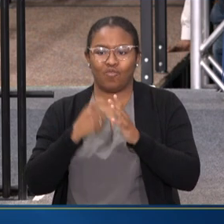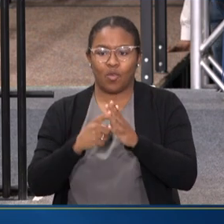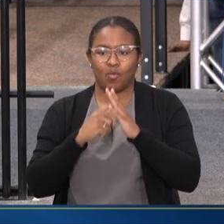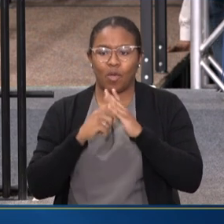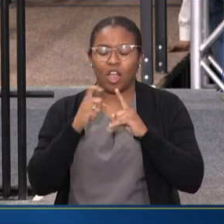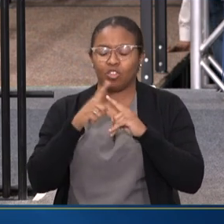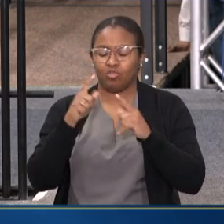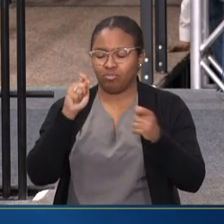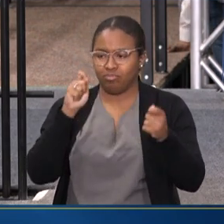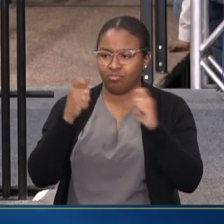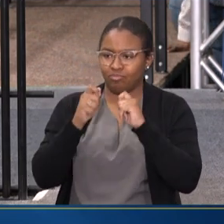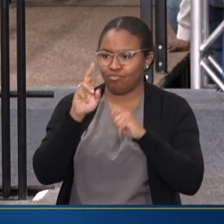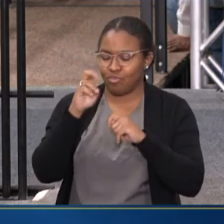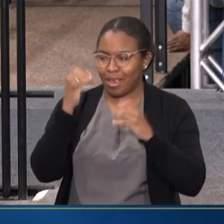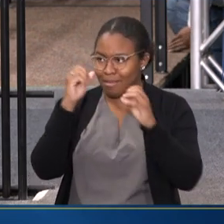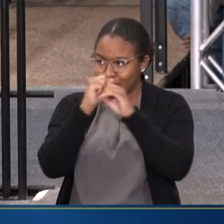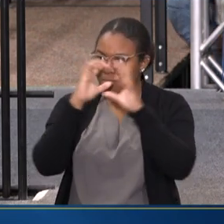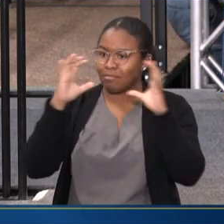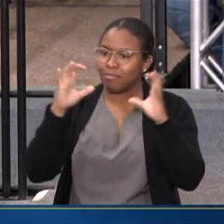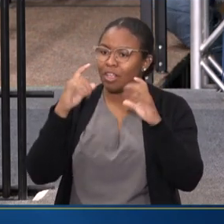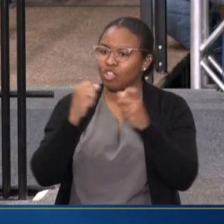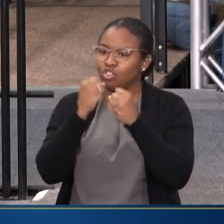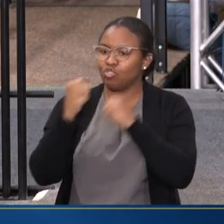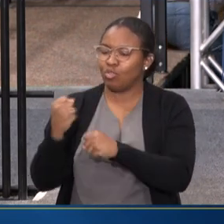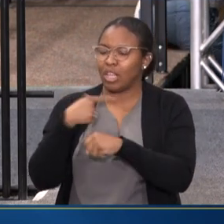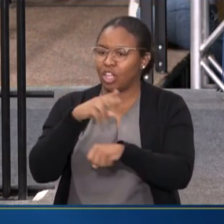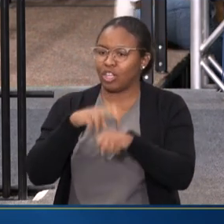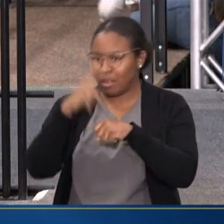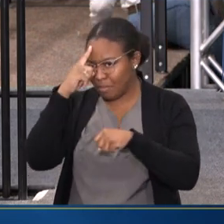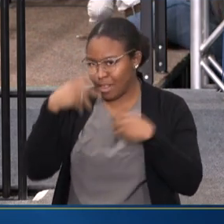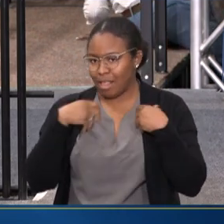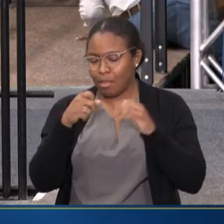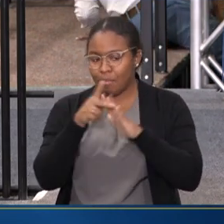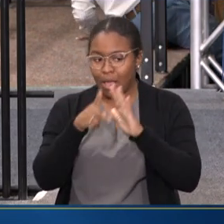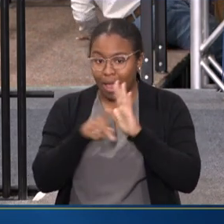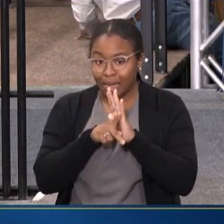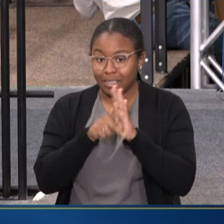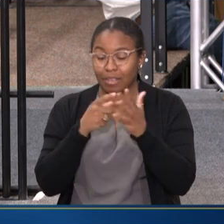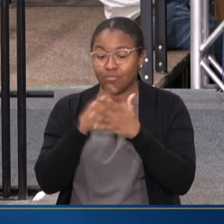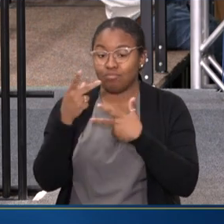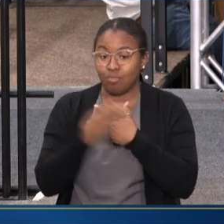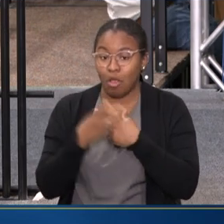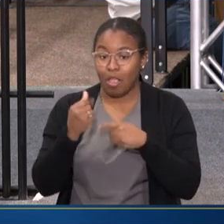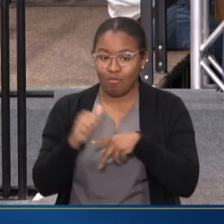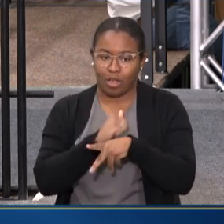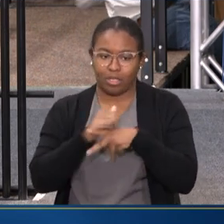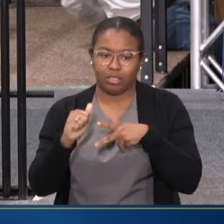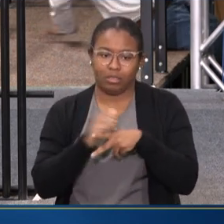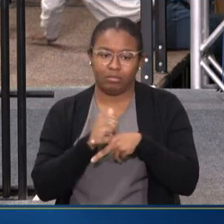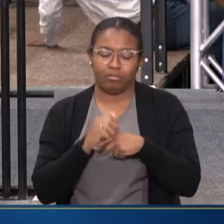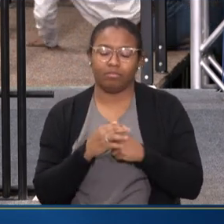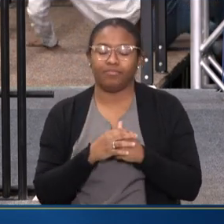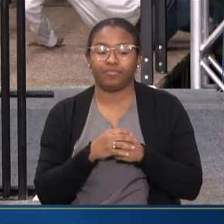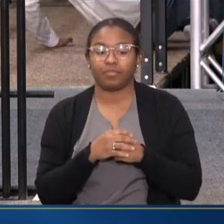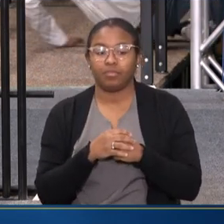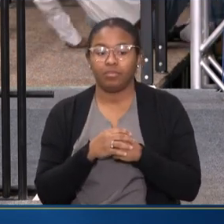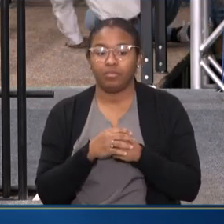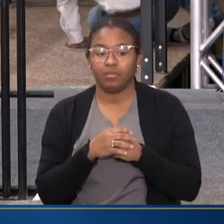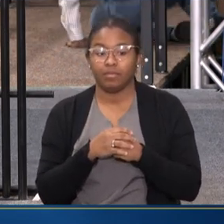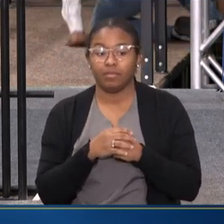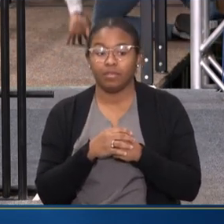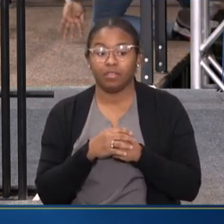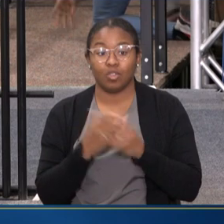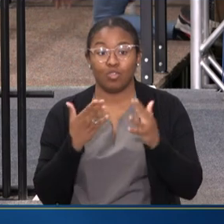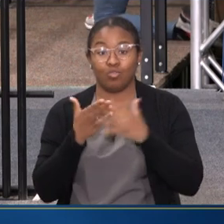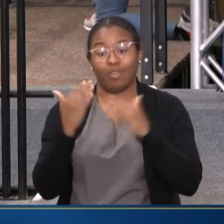and strengthen our nation's mental health policies, programs, and practices. Through